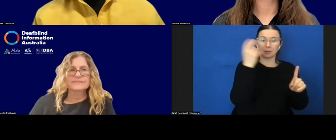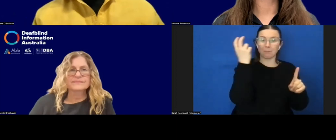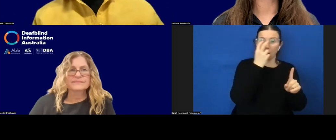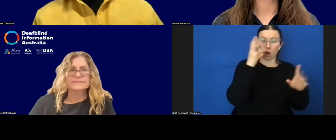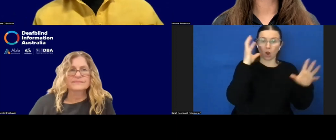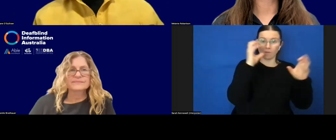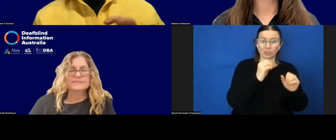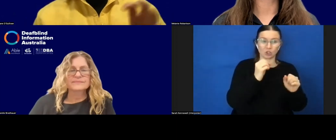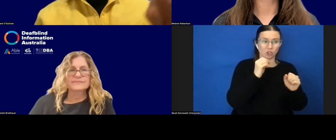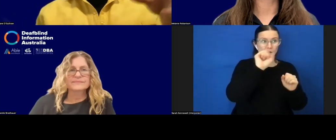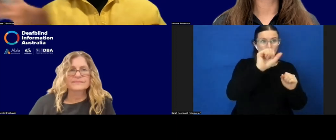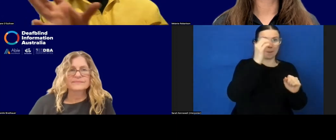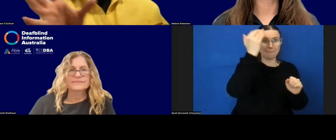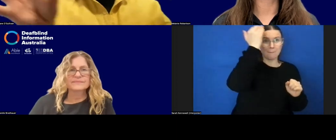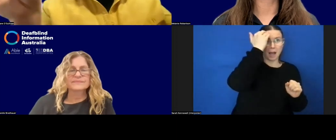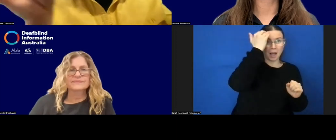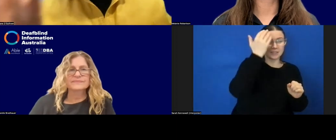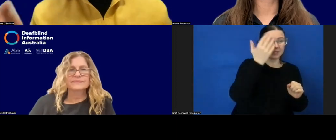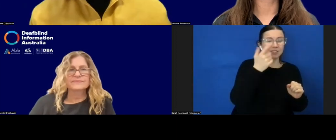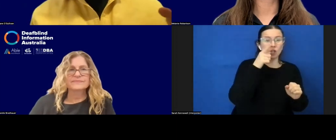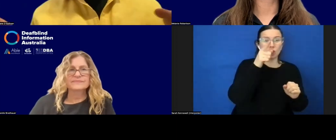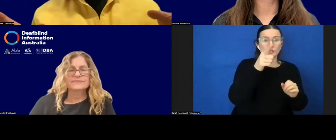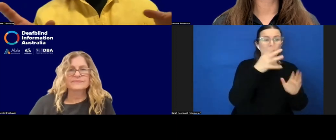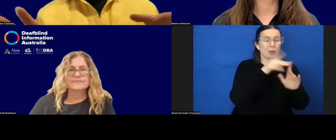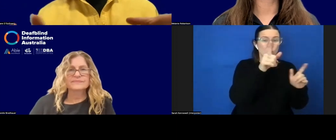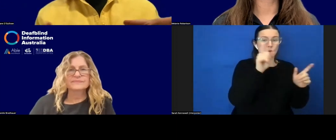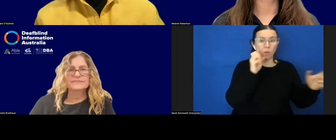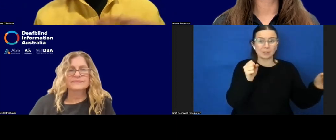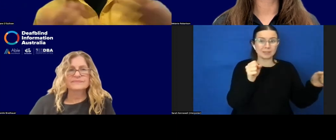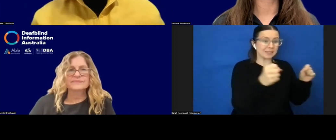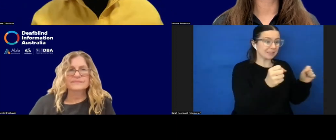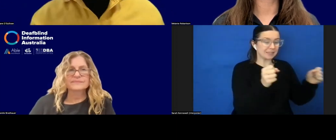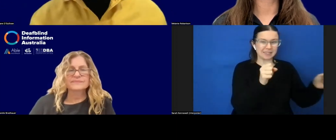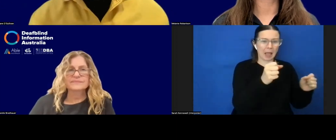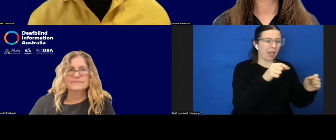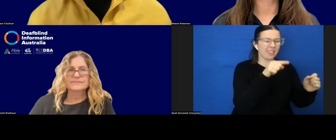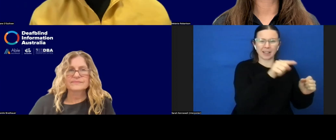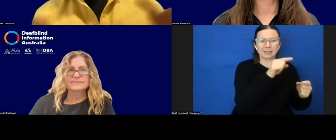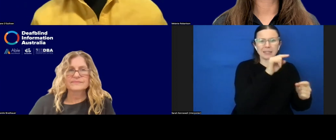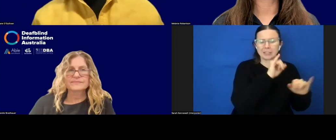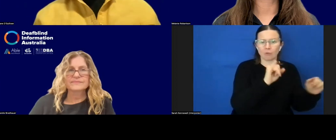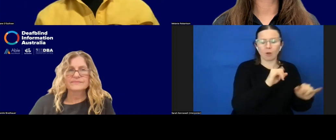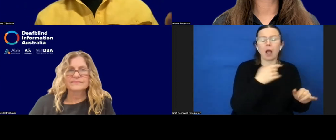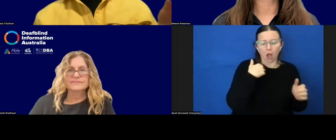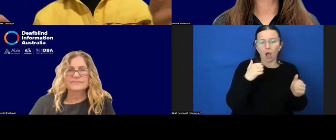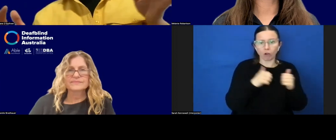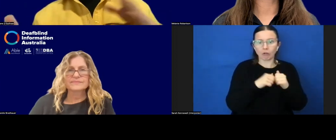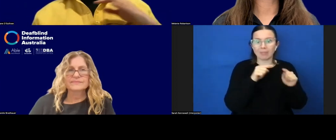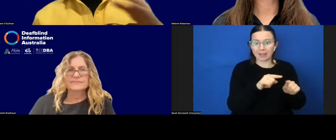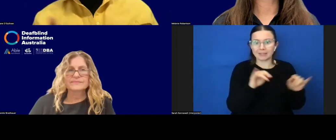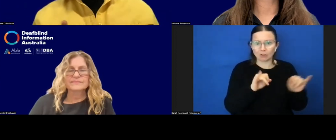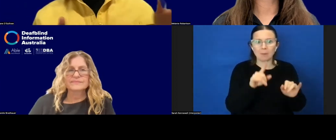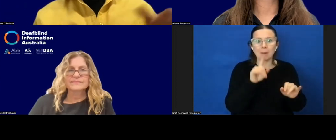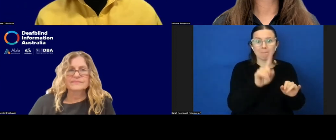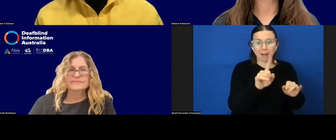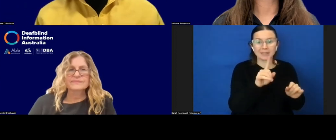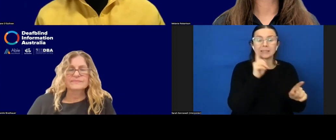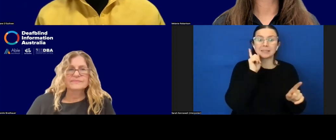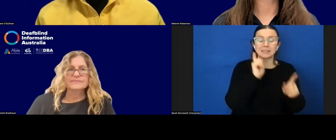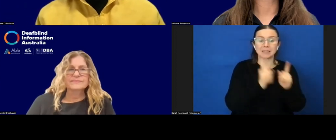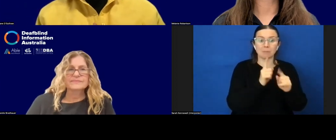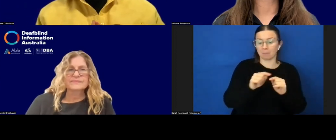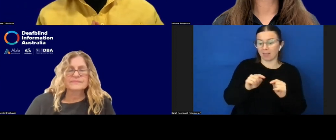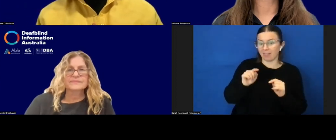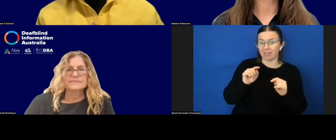you can think, if you pick someone up and you steer them by their shoulders, then it's terrible. And I agree, it is absolutely terrible. But that some touch